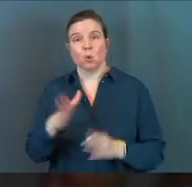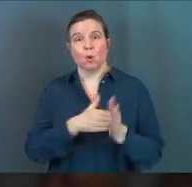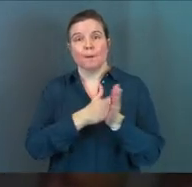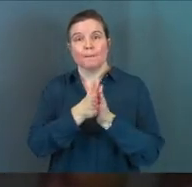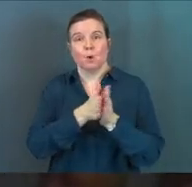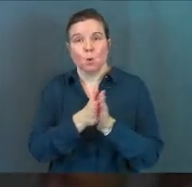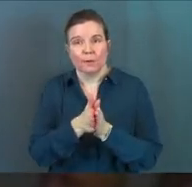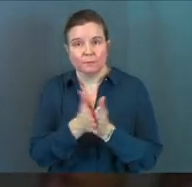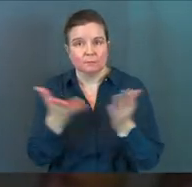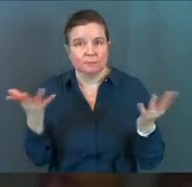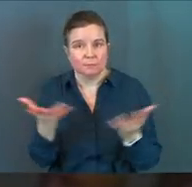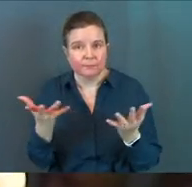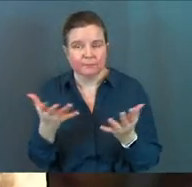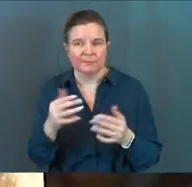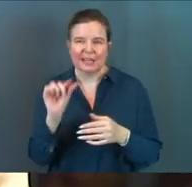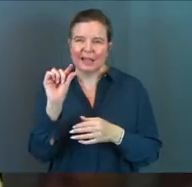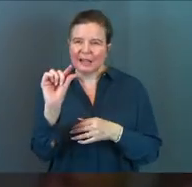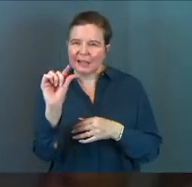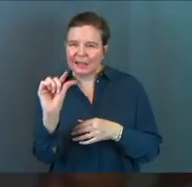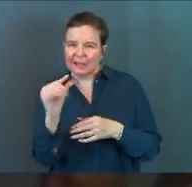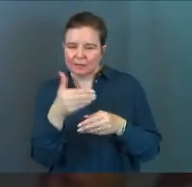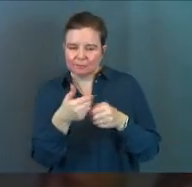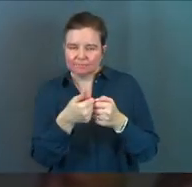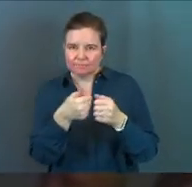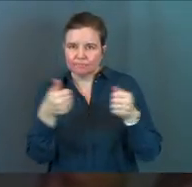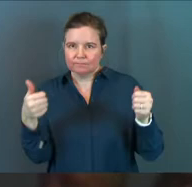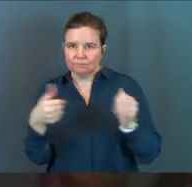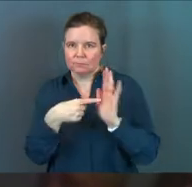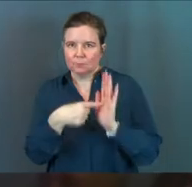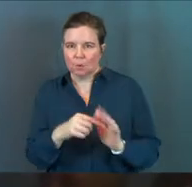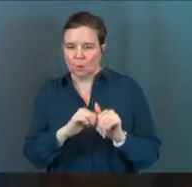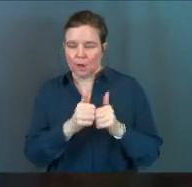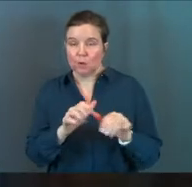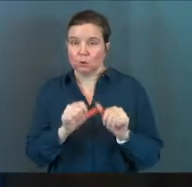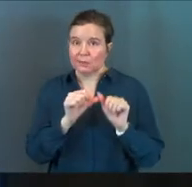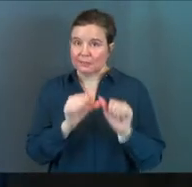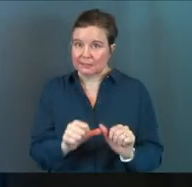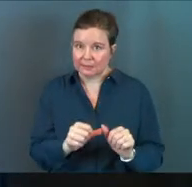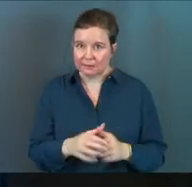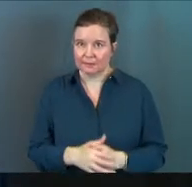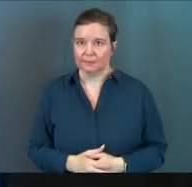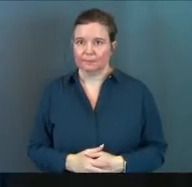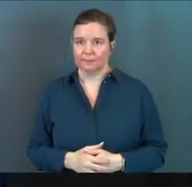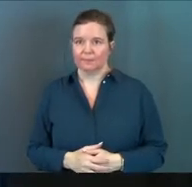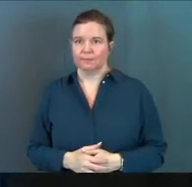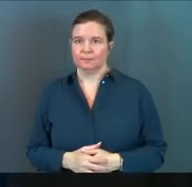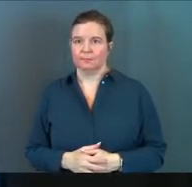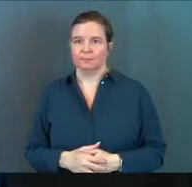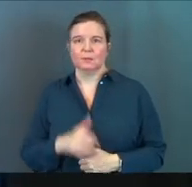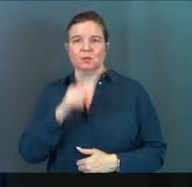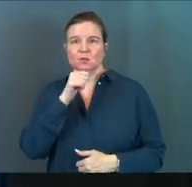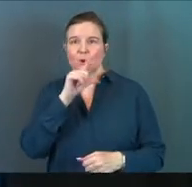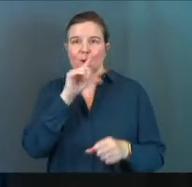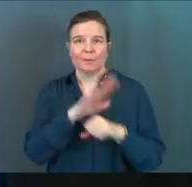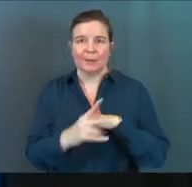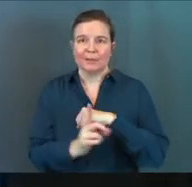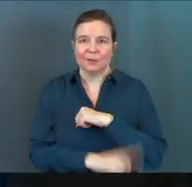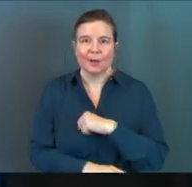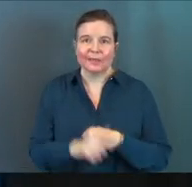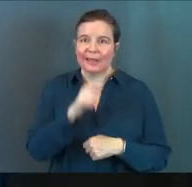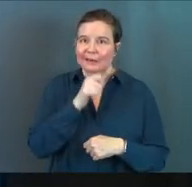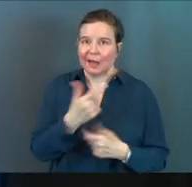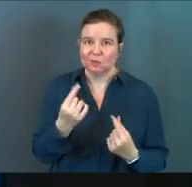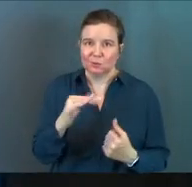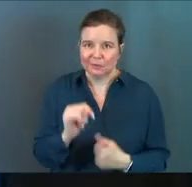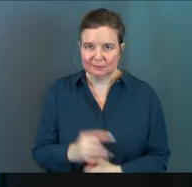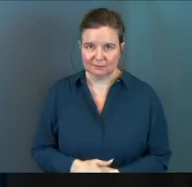your motives when you do this. There's a little window into the how. Do it consistently. Don't promise a consequence and